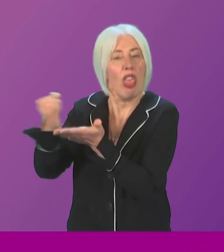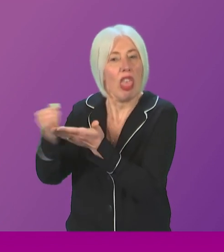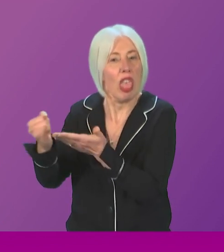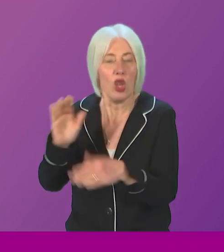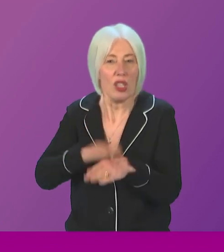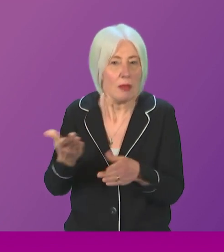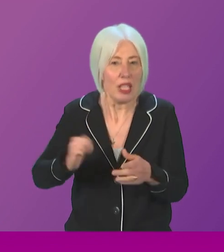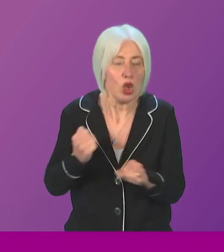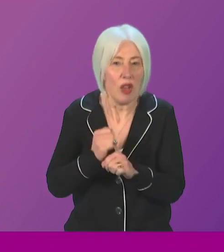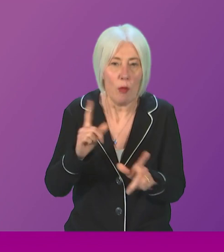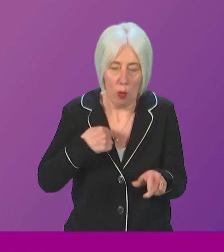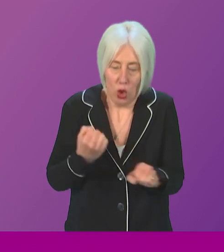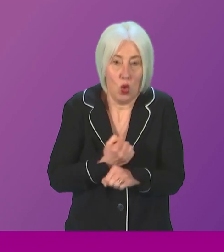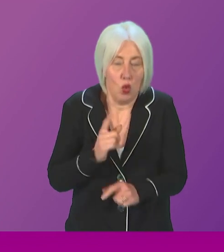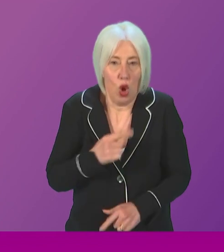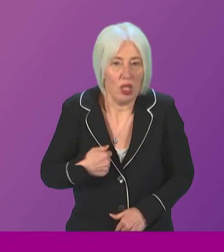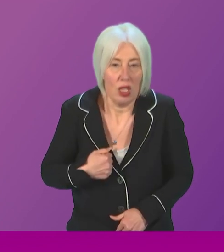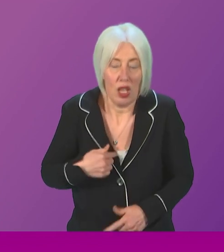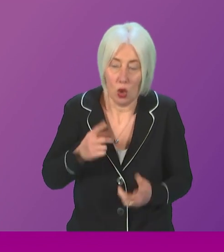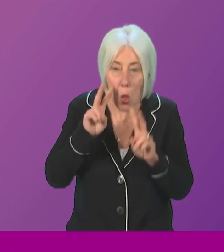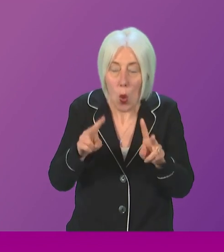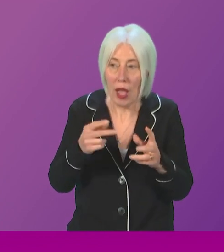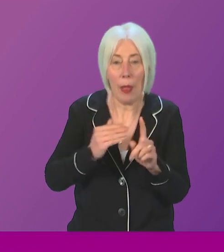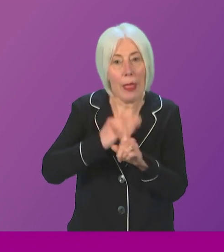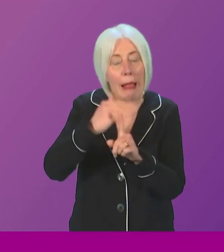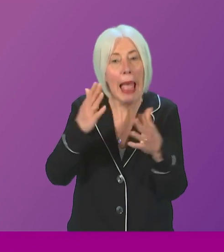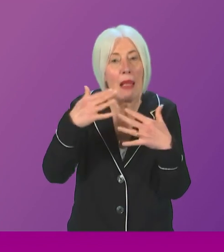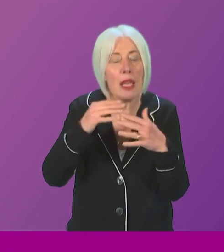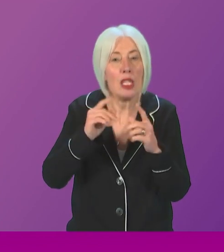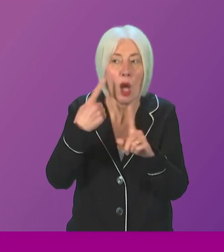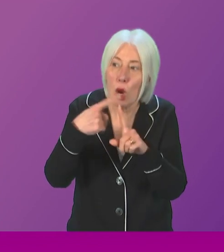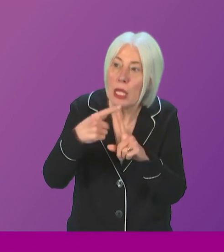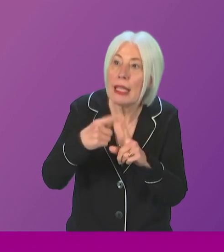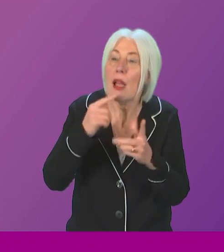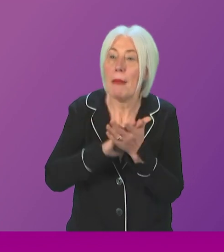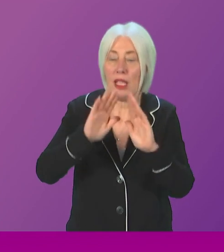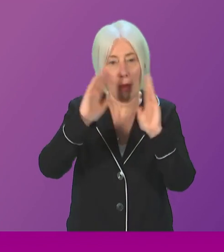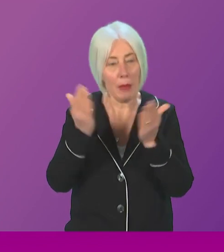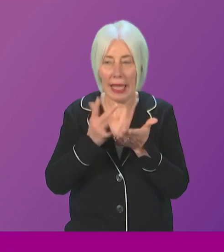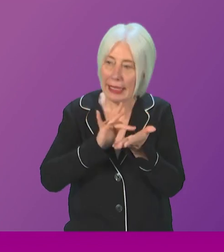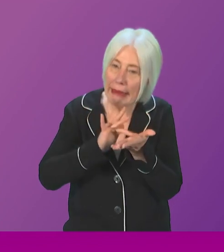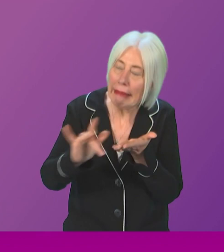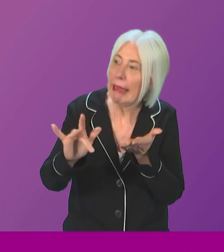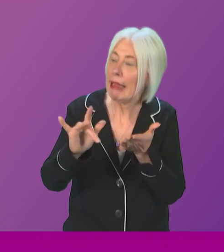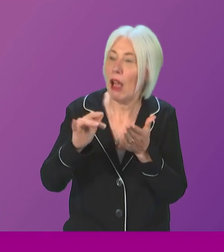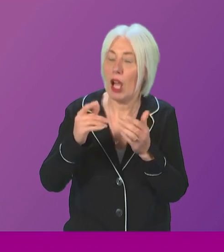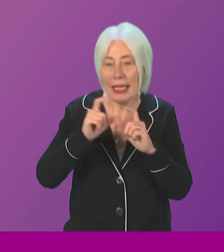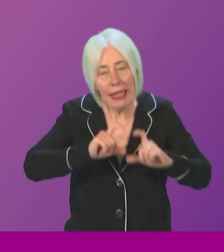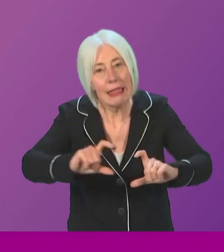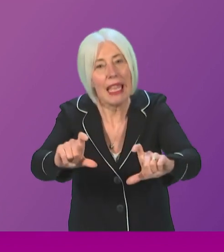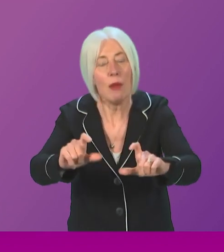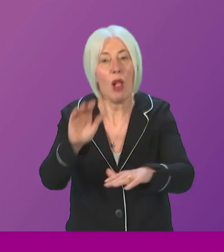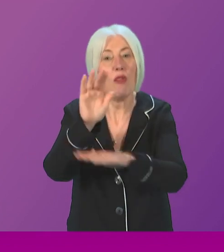tries to do to ensure that we tackle the climate emergency, so we leave a cleaner planet, a sustainable planet for our future generations, the